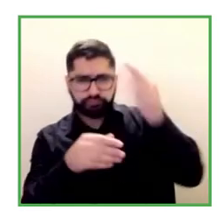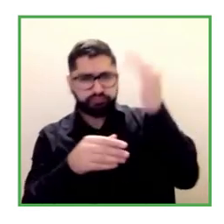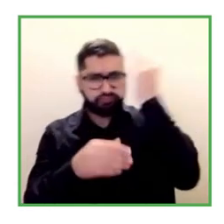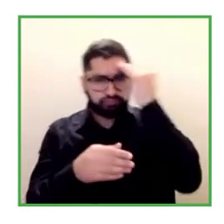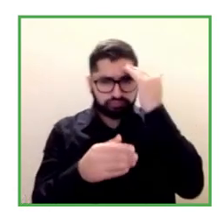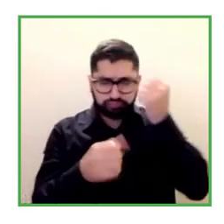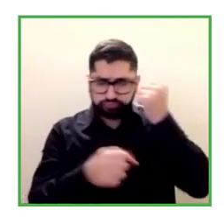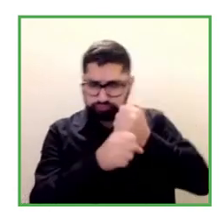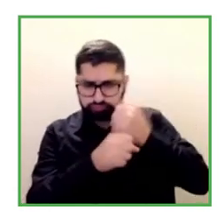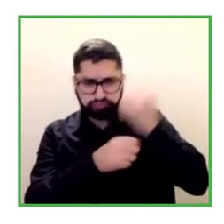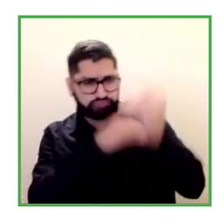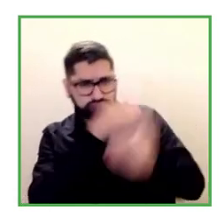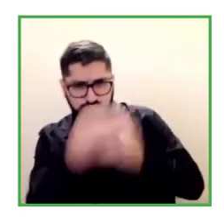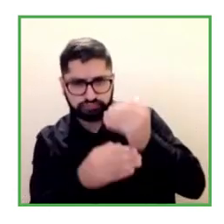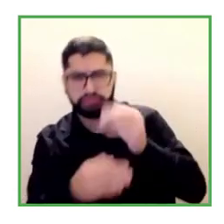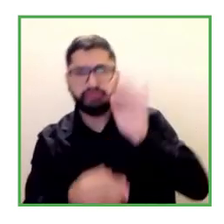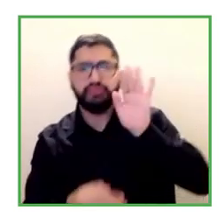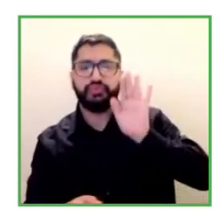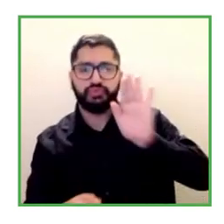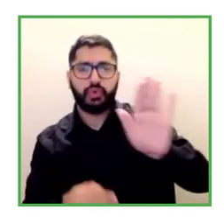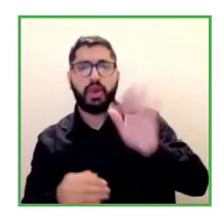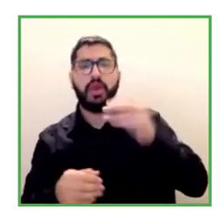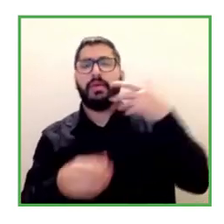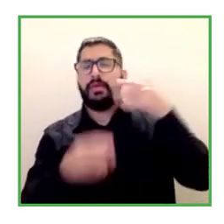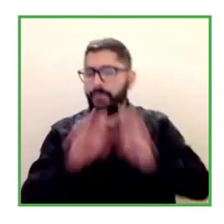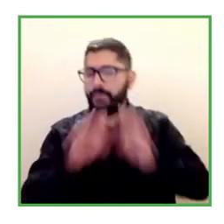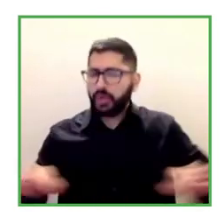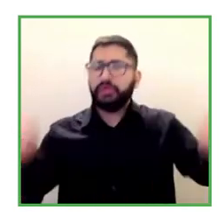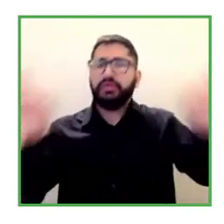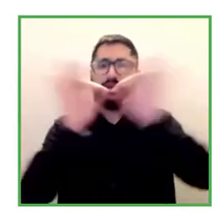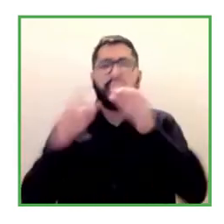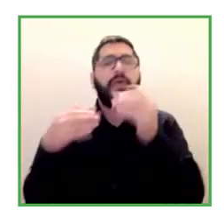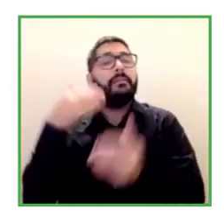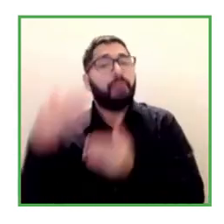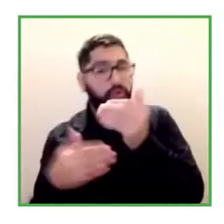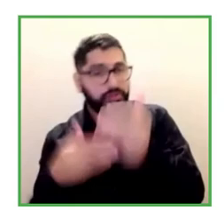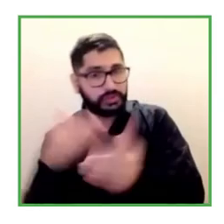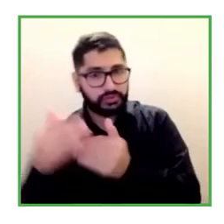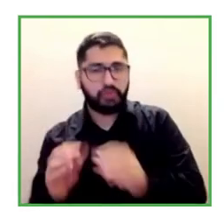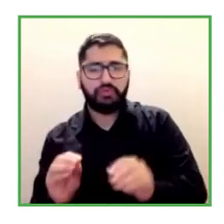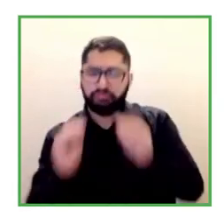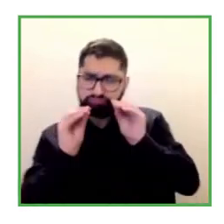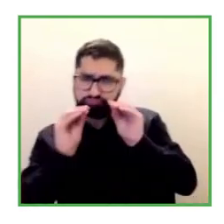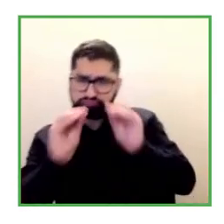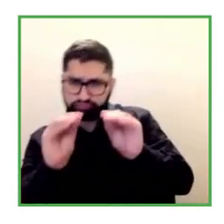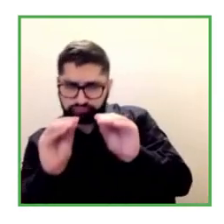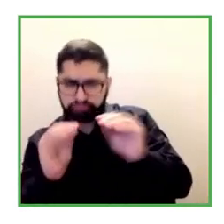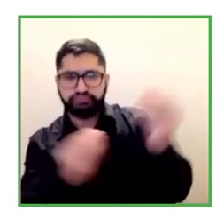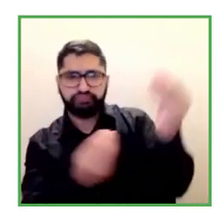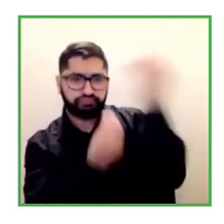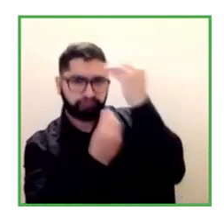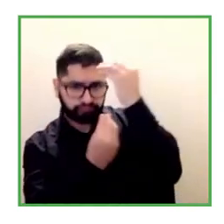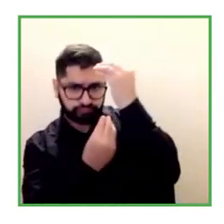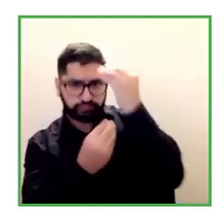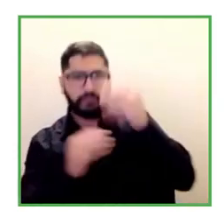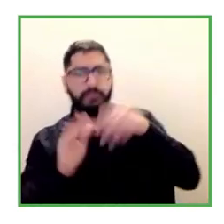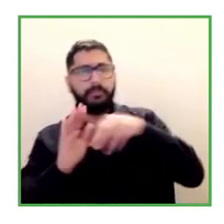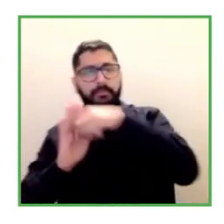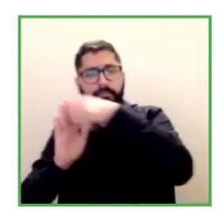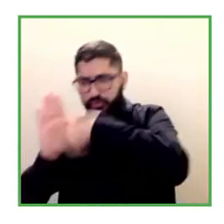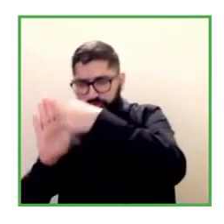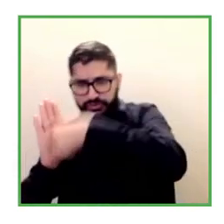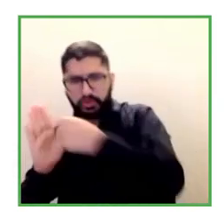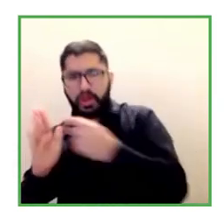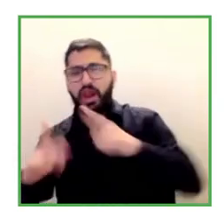it's very important the training processes they do respond to their life